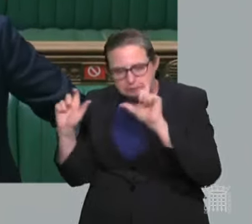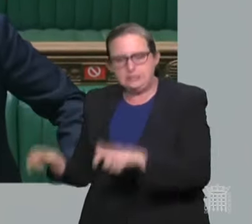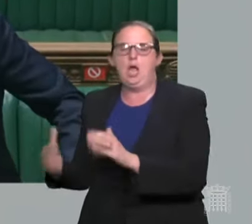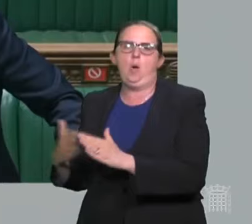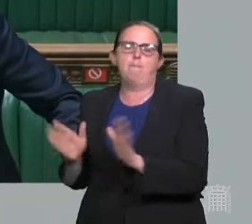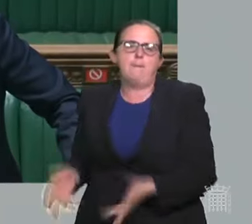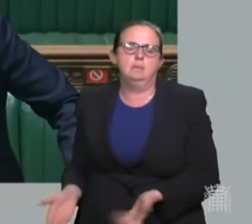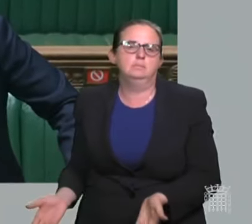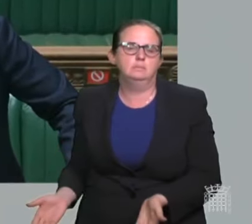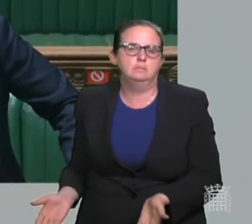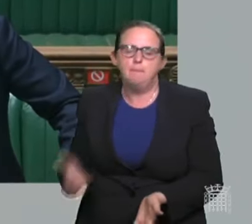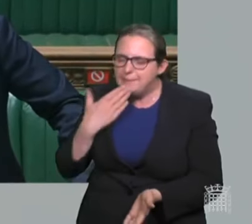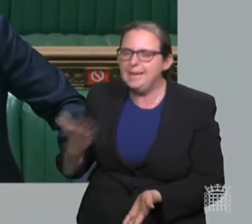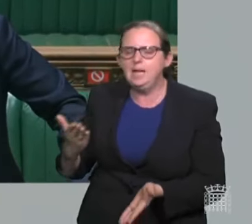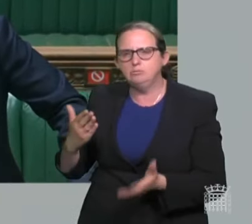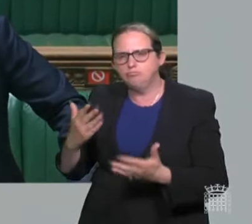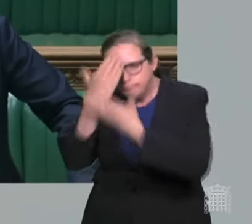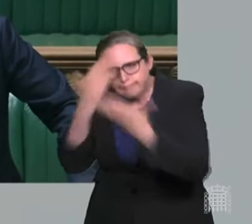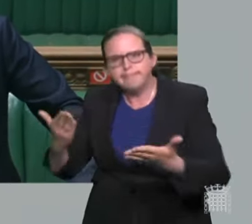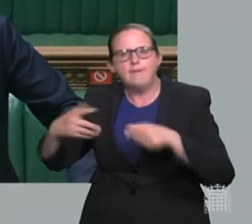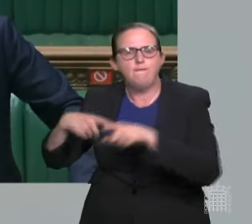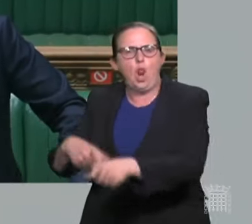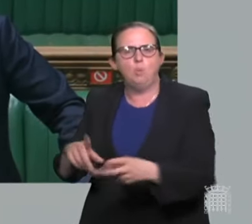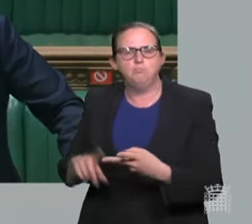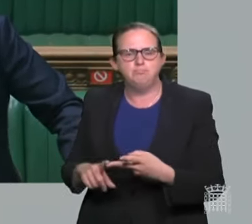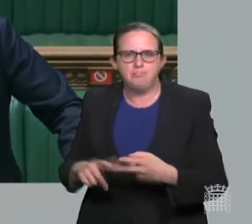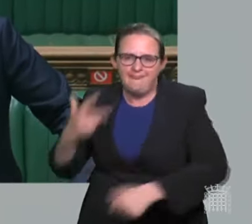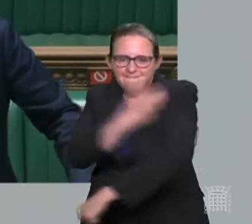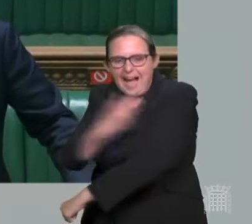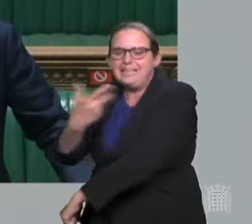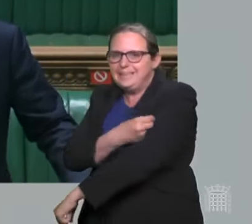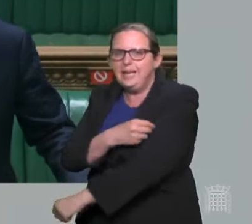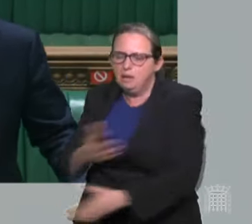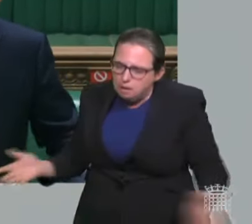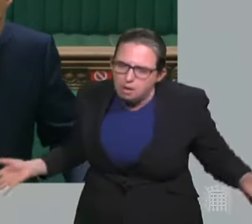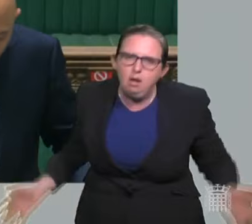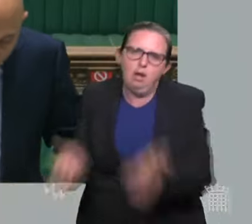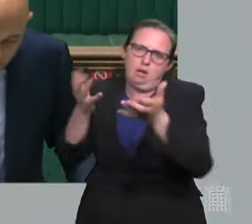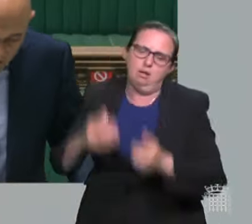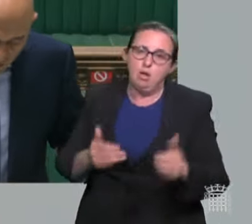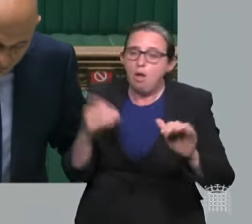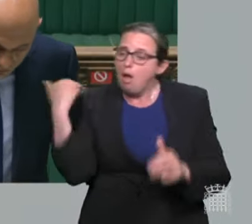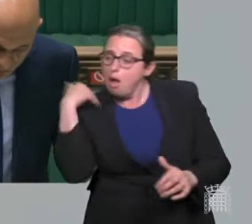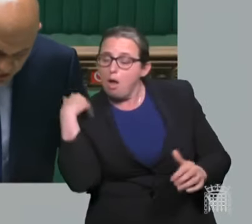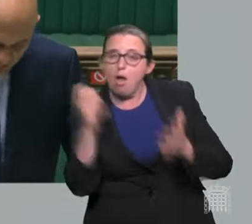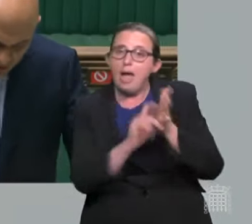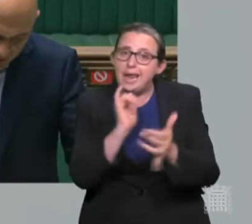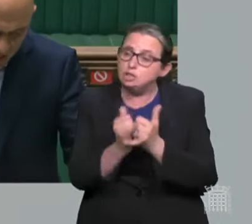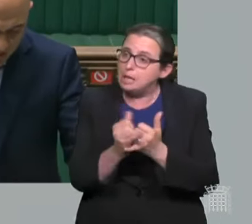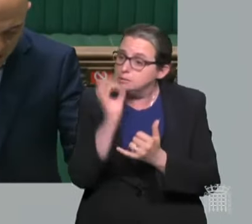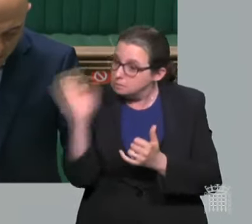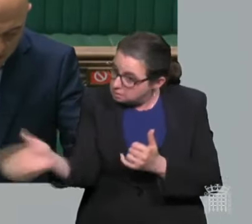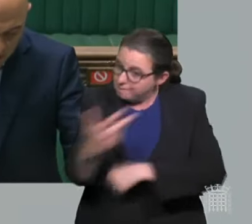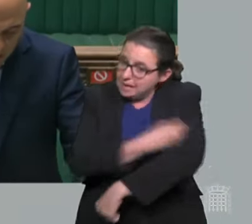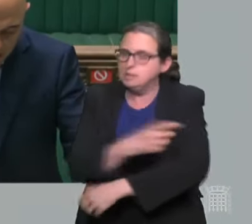the guidance that we're setting out. And it means getting the jab, both doses, when you're offered it that you please, please